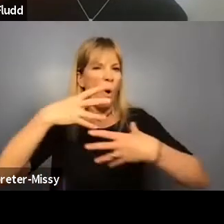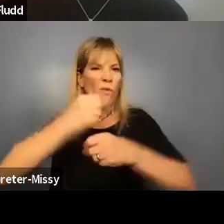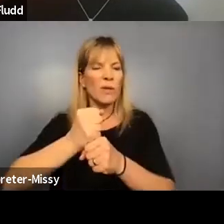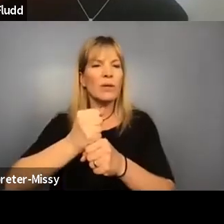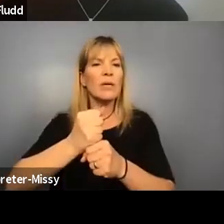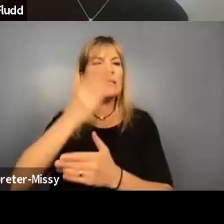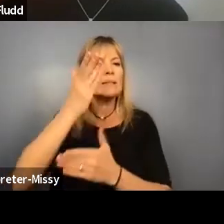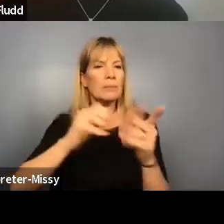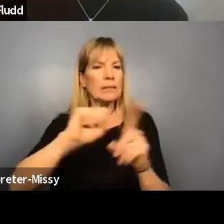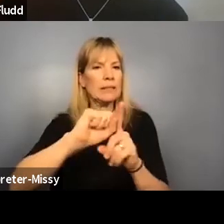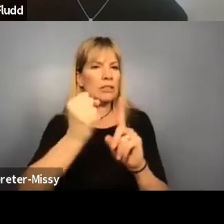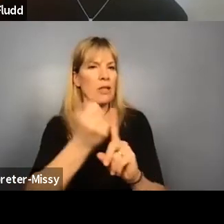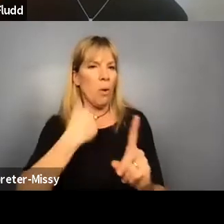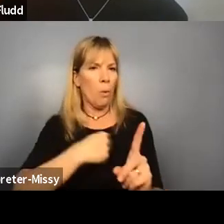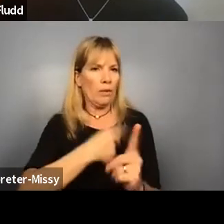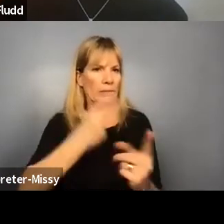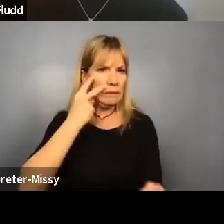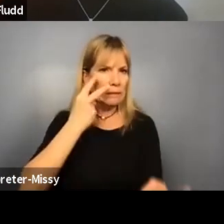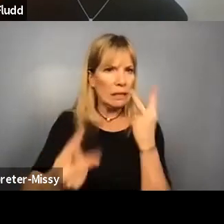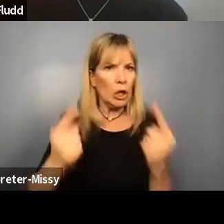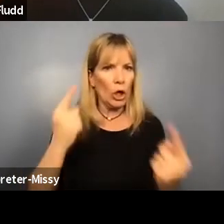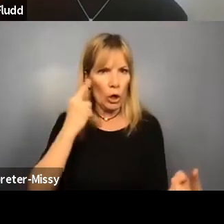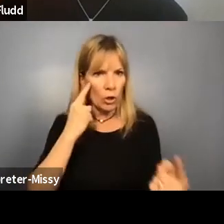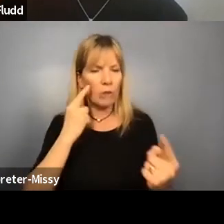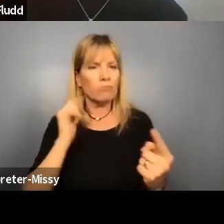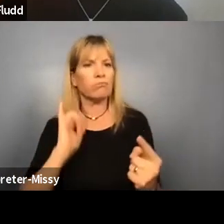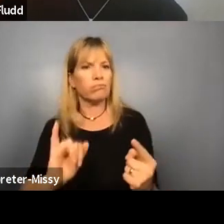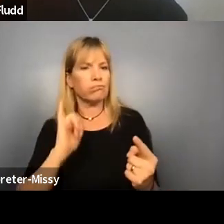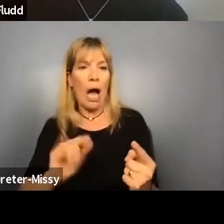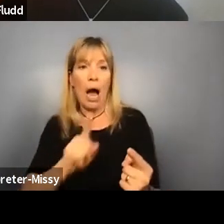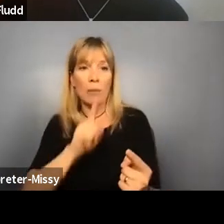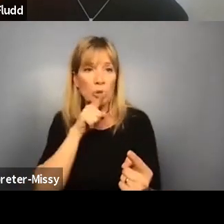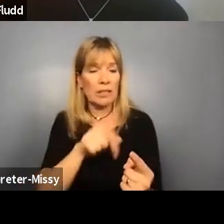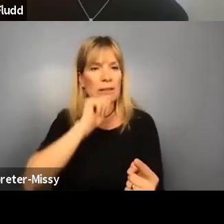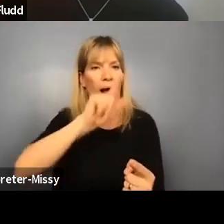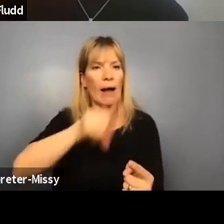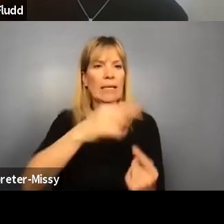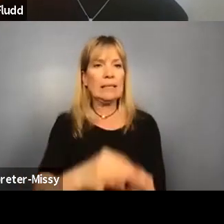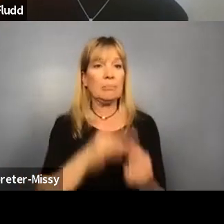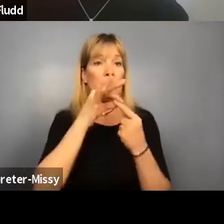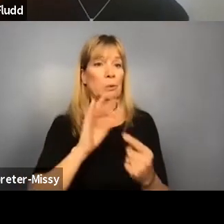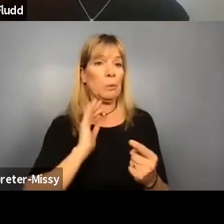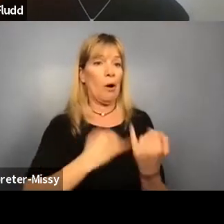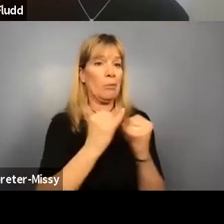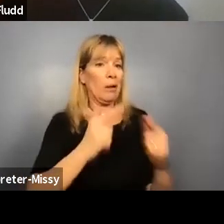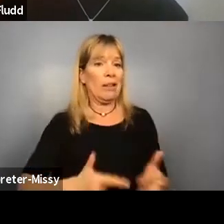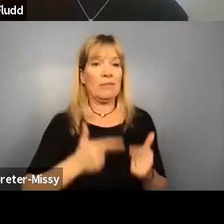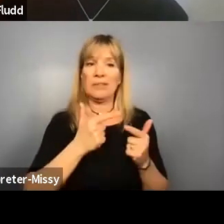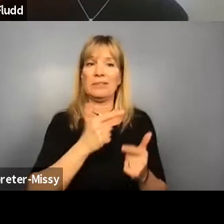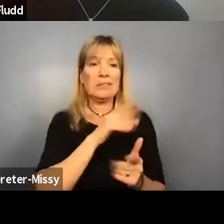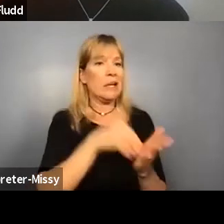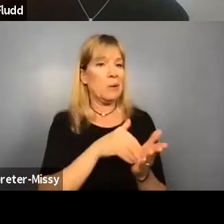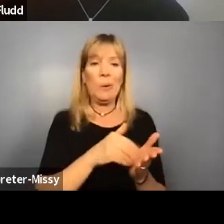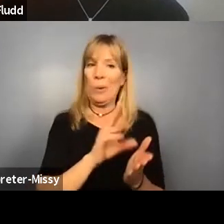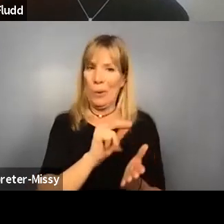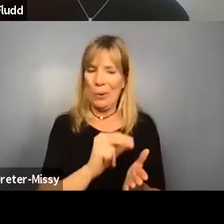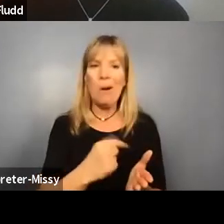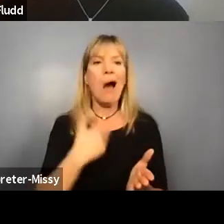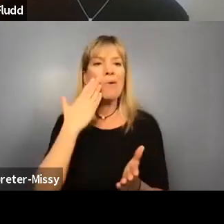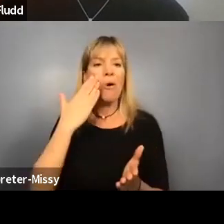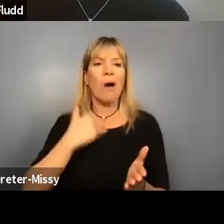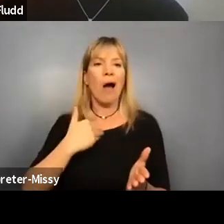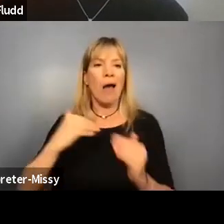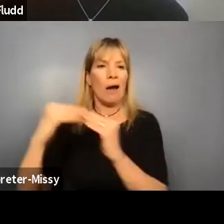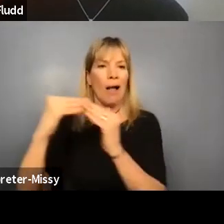some scenarios that we have encountered and I am sure that these are not exclusive to our Independent Living Center. I know that my colleagues at the, uh,